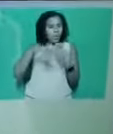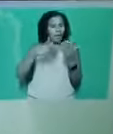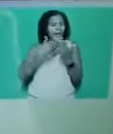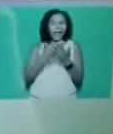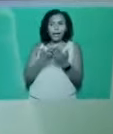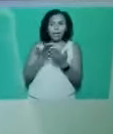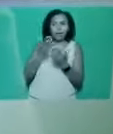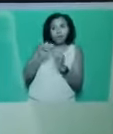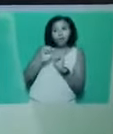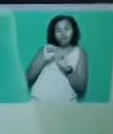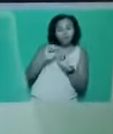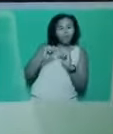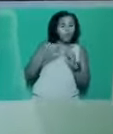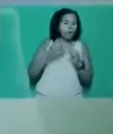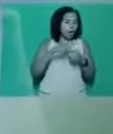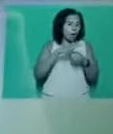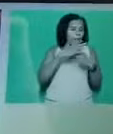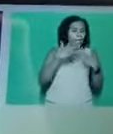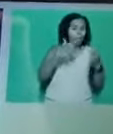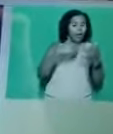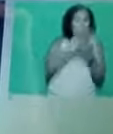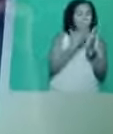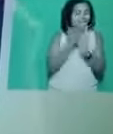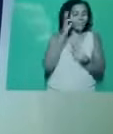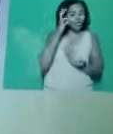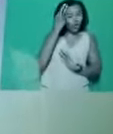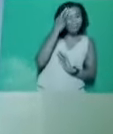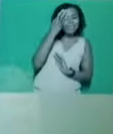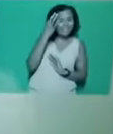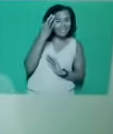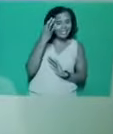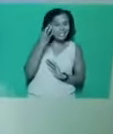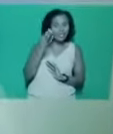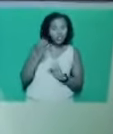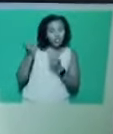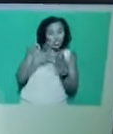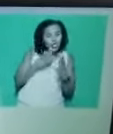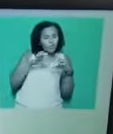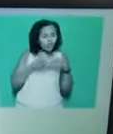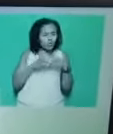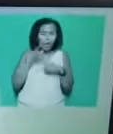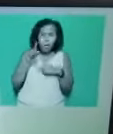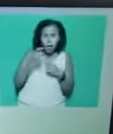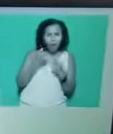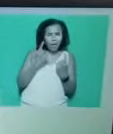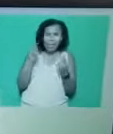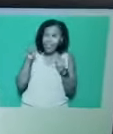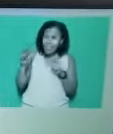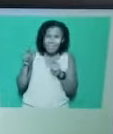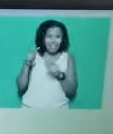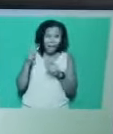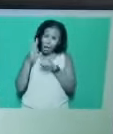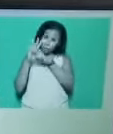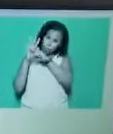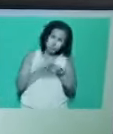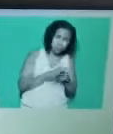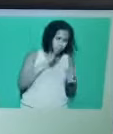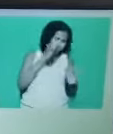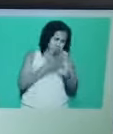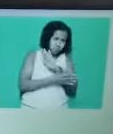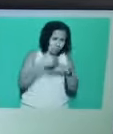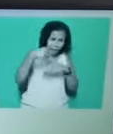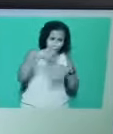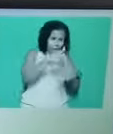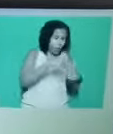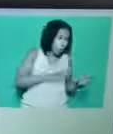committees and service groups, but this is a public sector-wide attack on our members. The local government service group executive has a vital role to